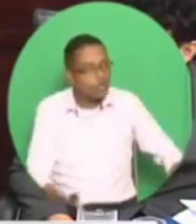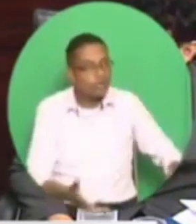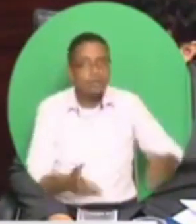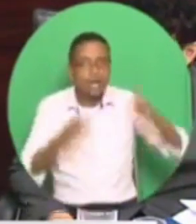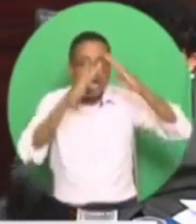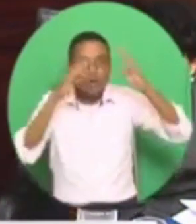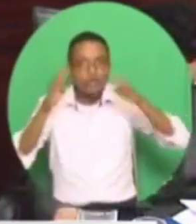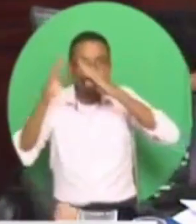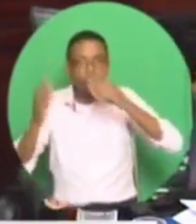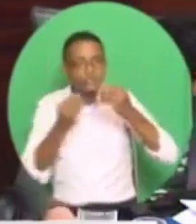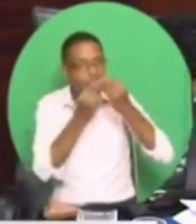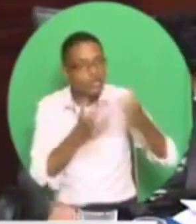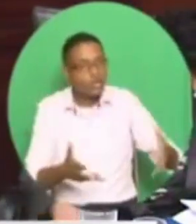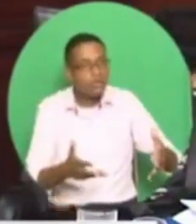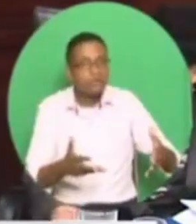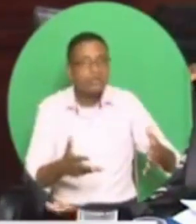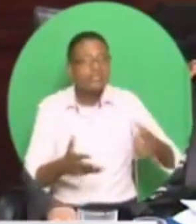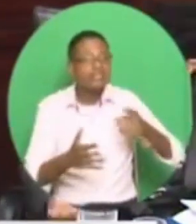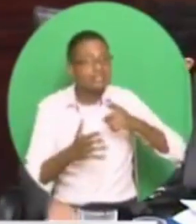year, PNM, gone.